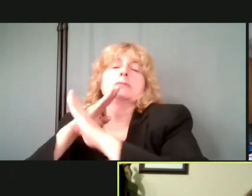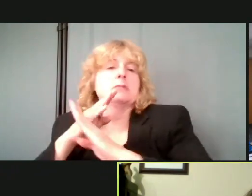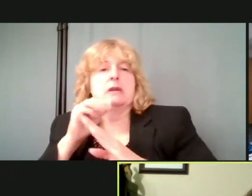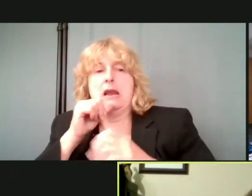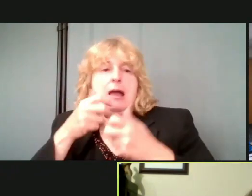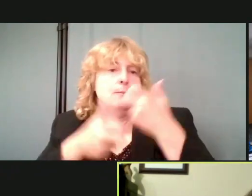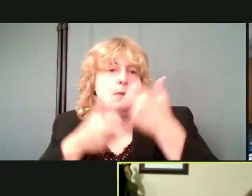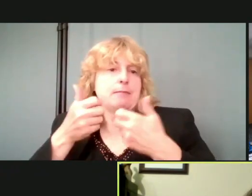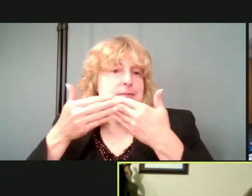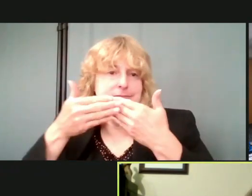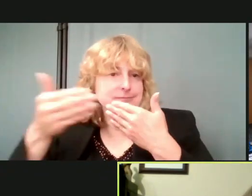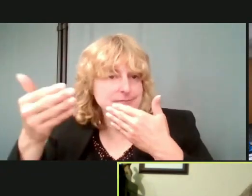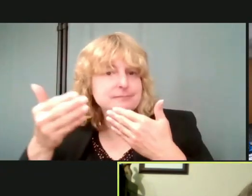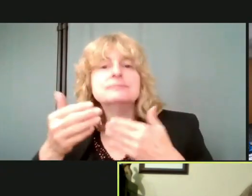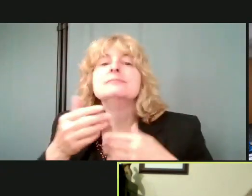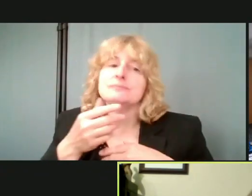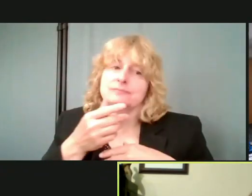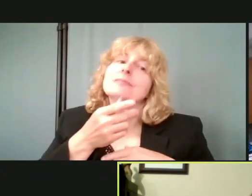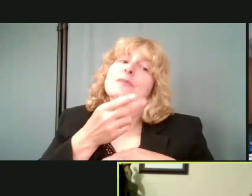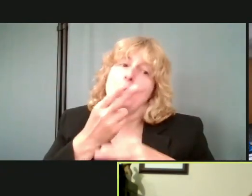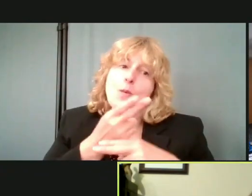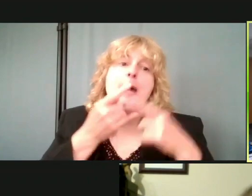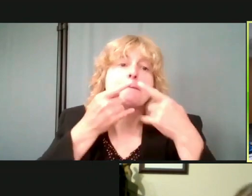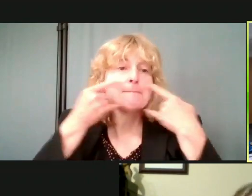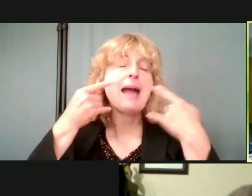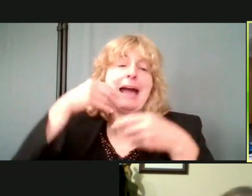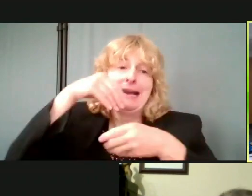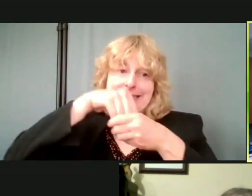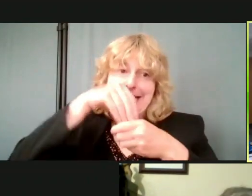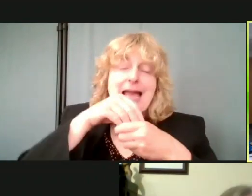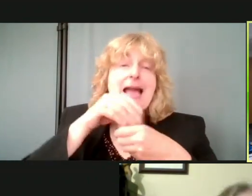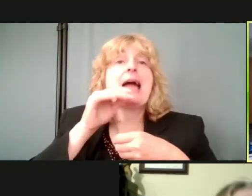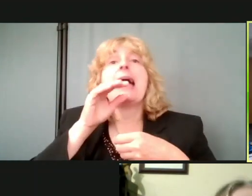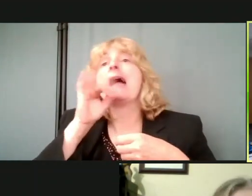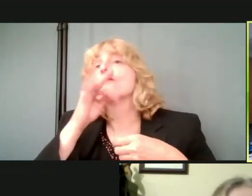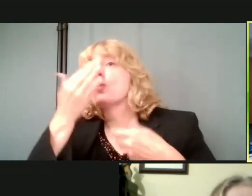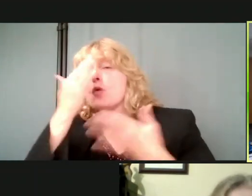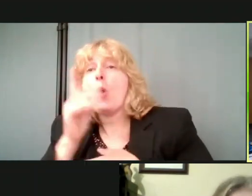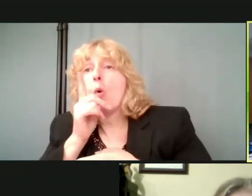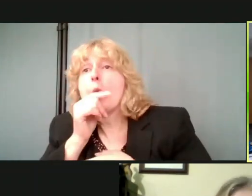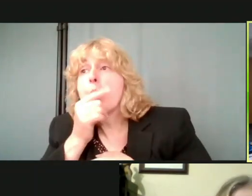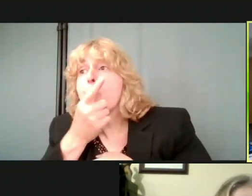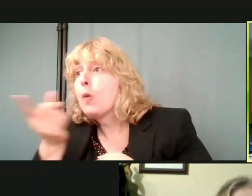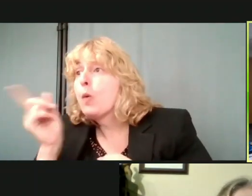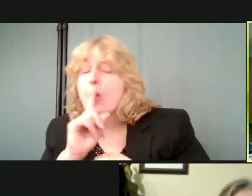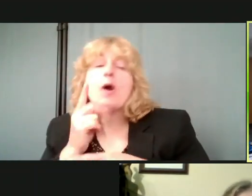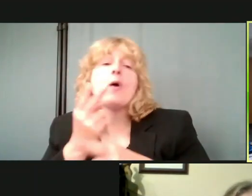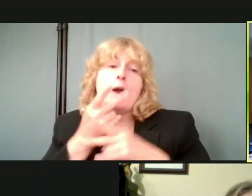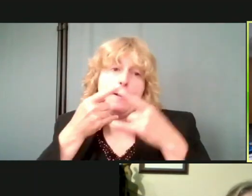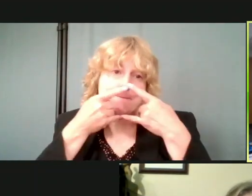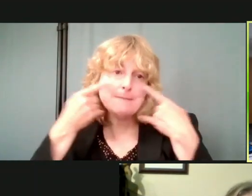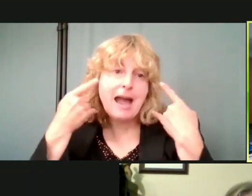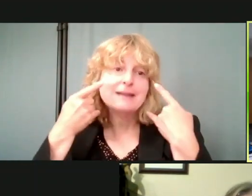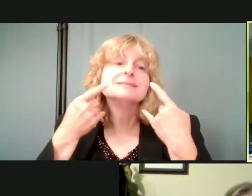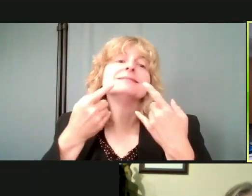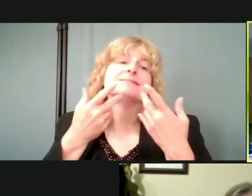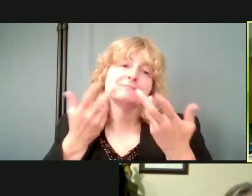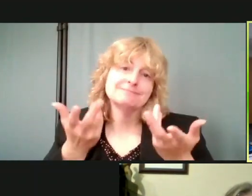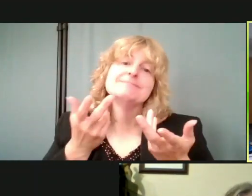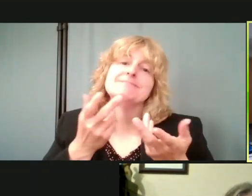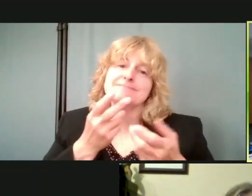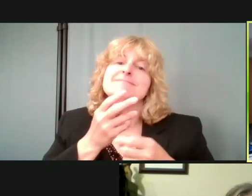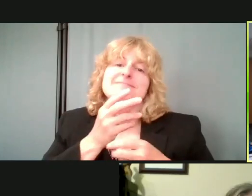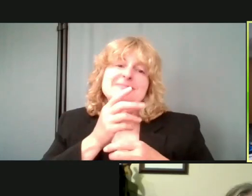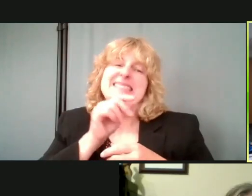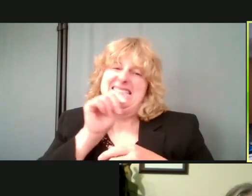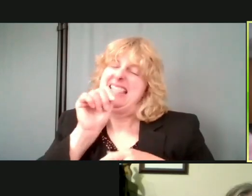If you don't know who you're around. Yes. That's my personal recommendation, um, because of the, the, the situation and, and